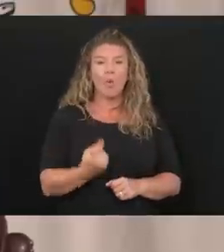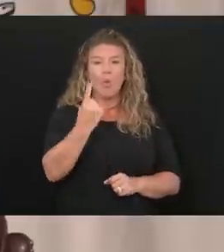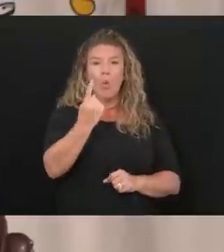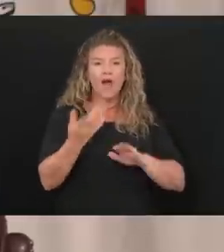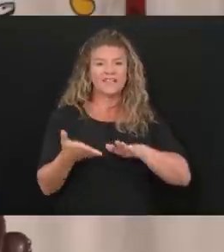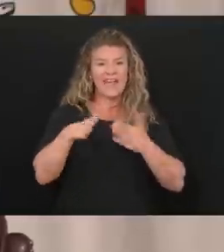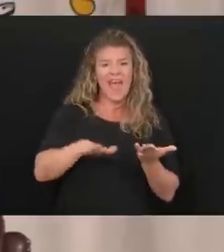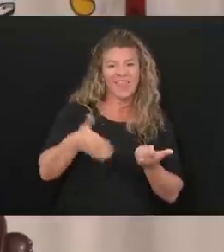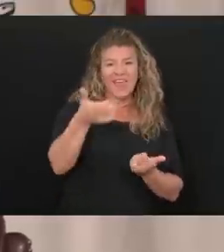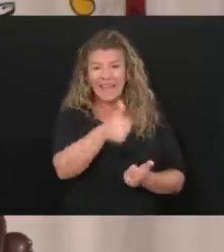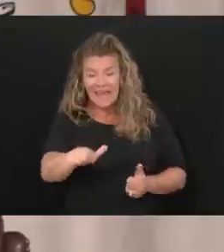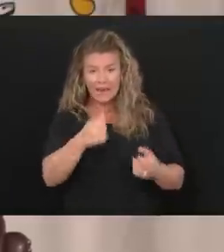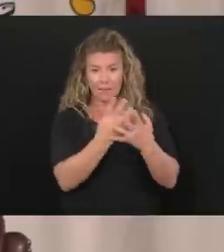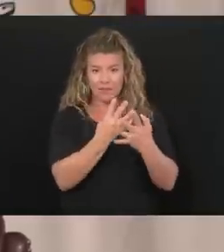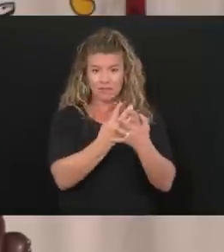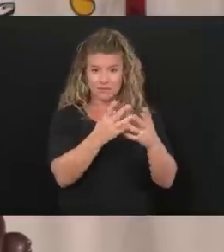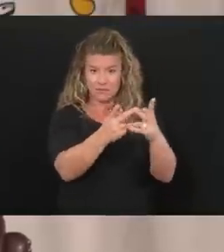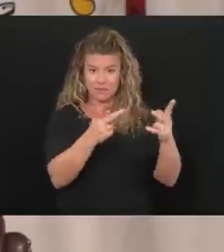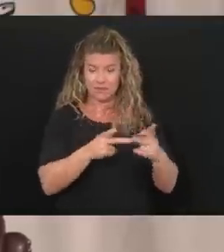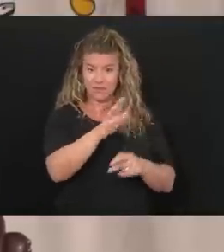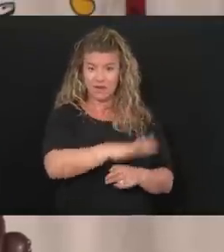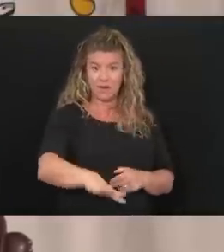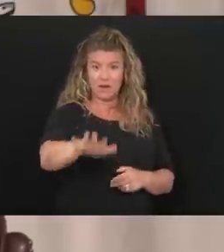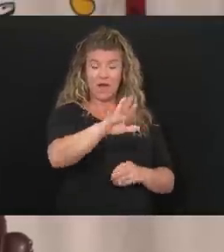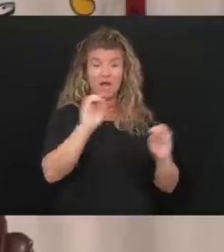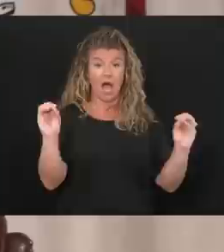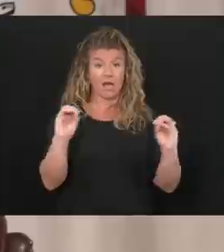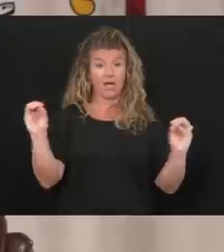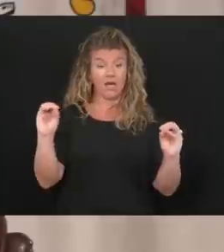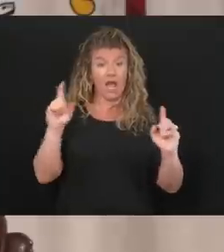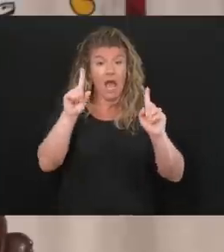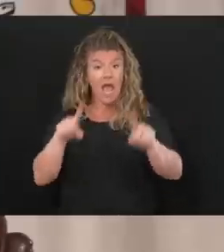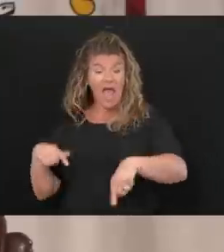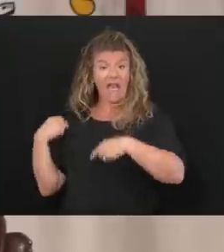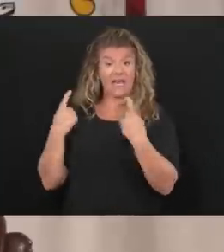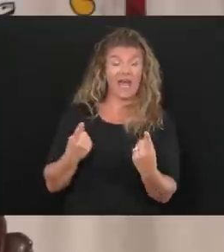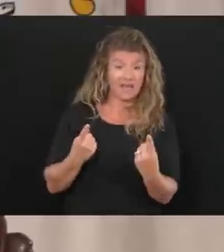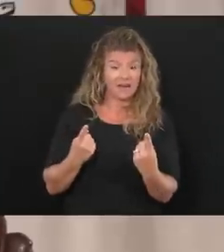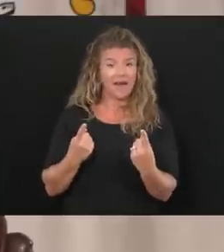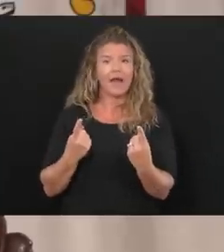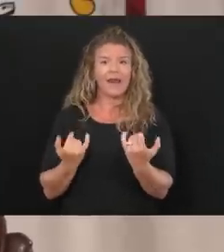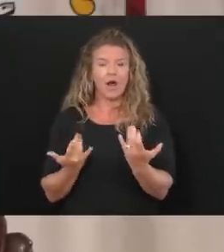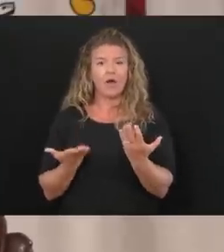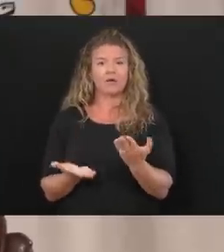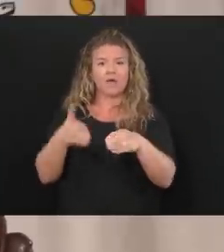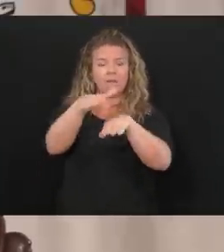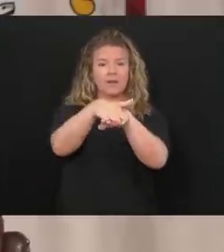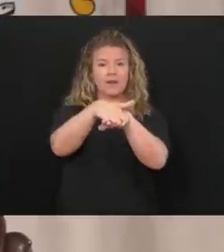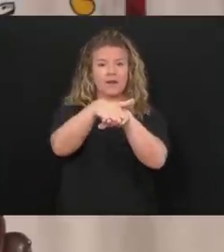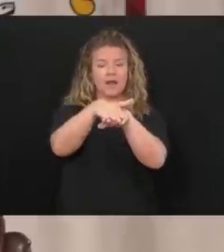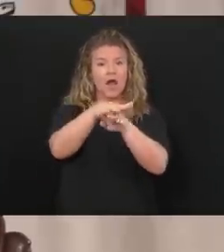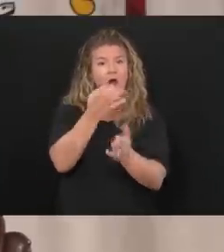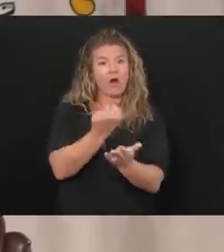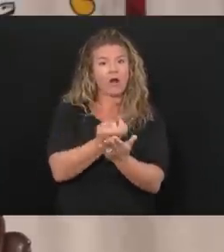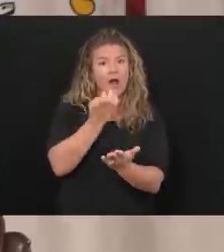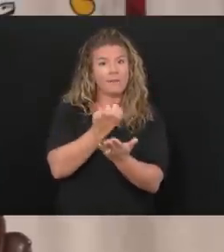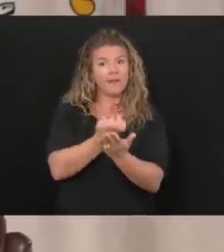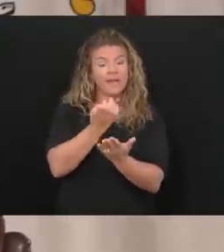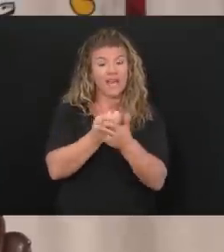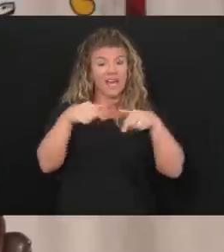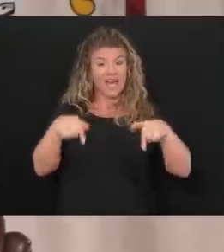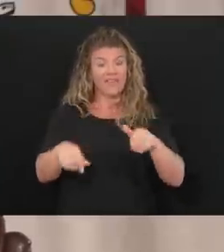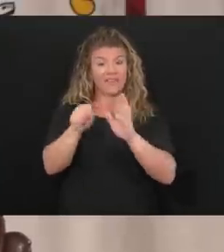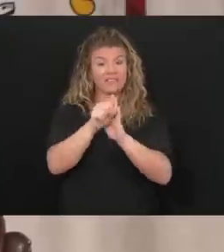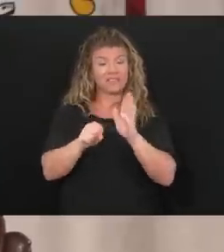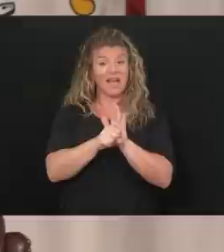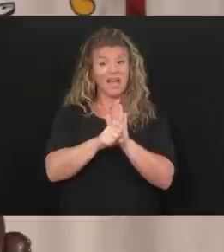in any of our correctional facilities, and yet on top of that, our economy in this state